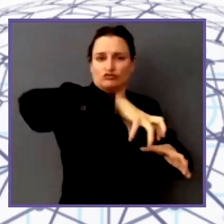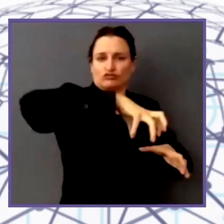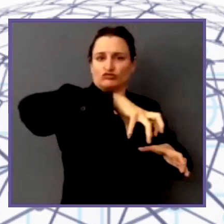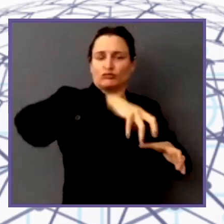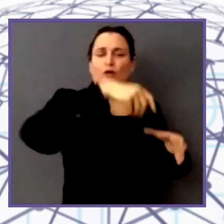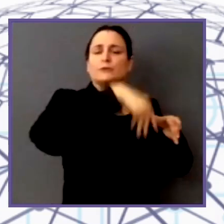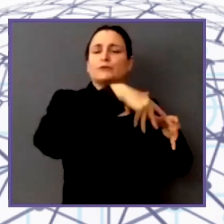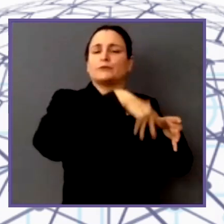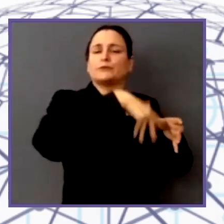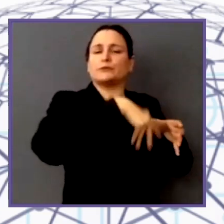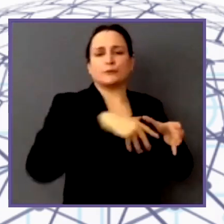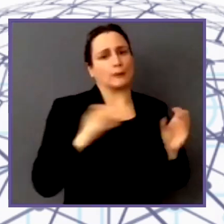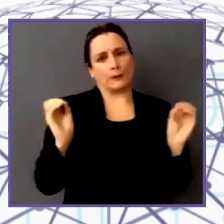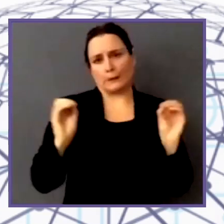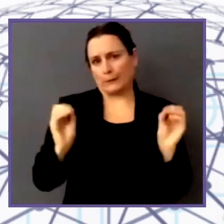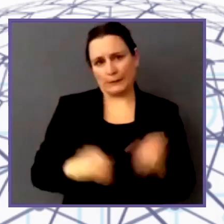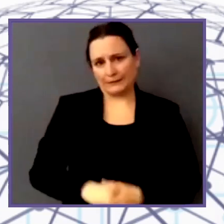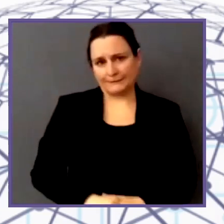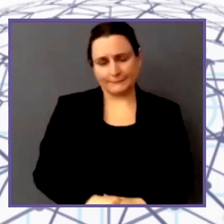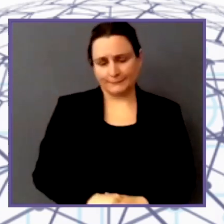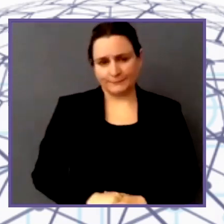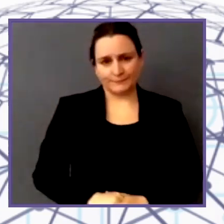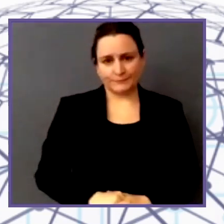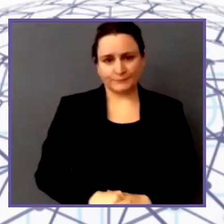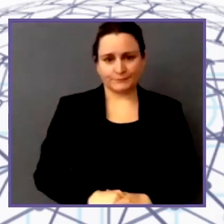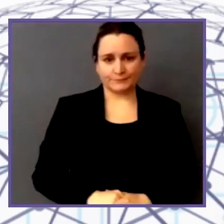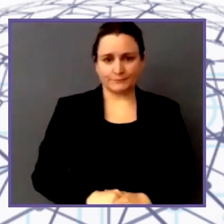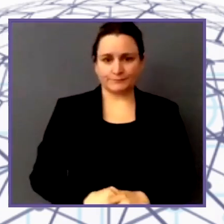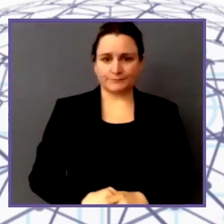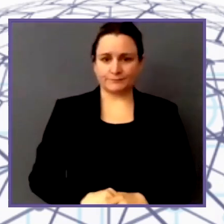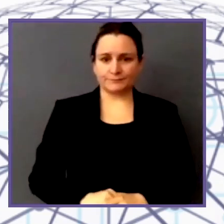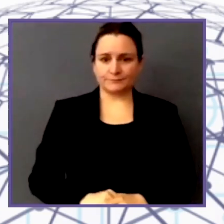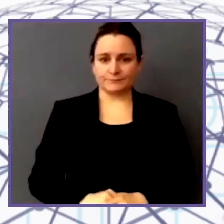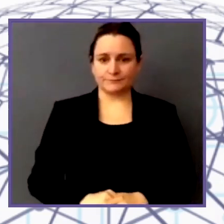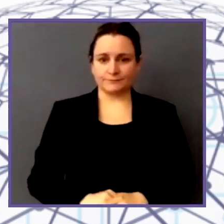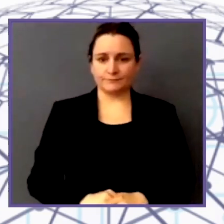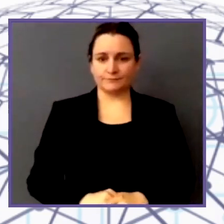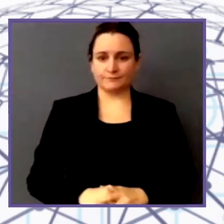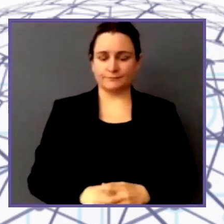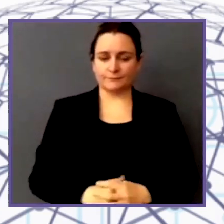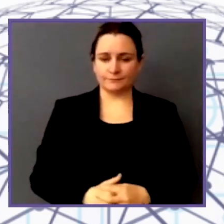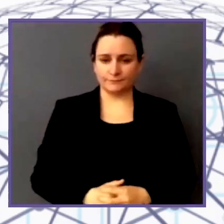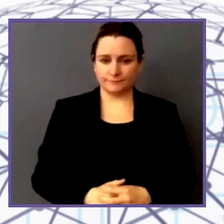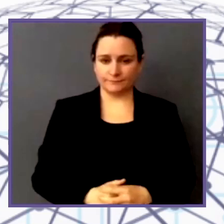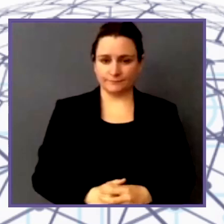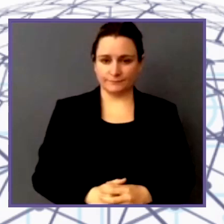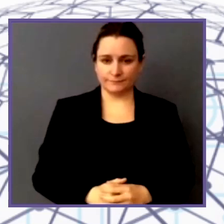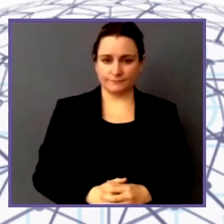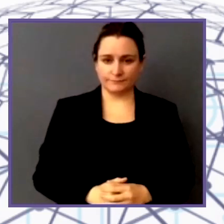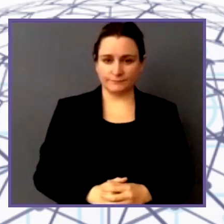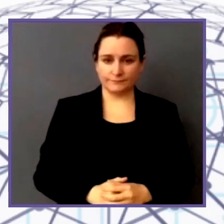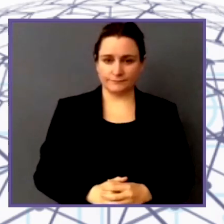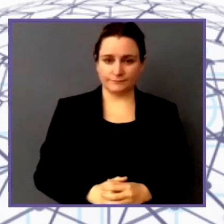districts do they know there own ship,